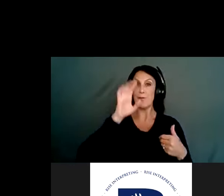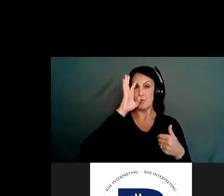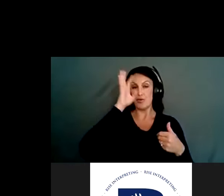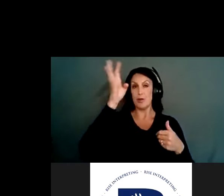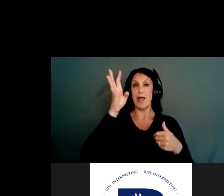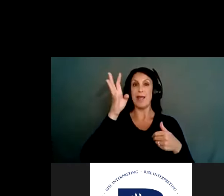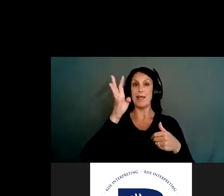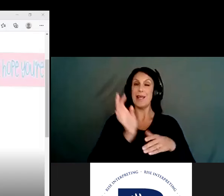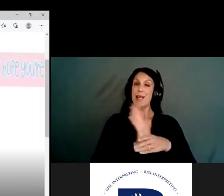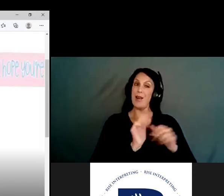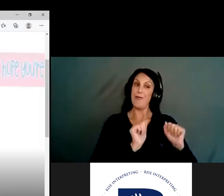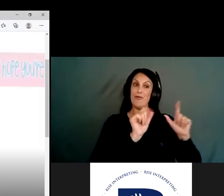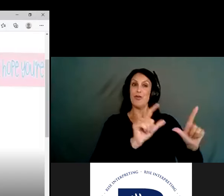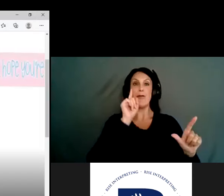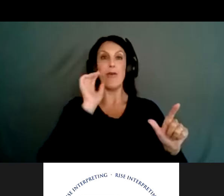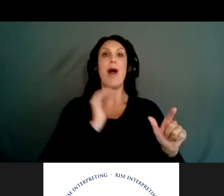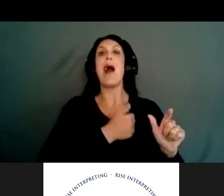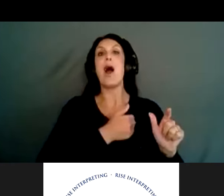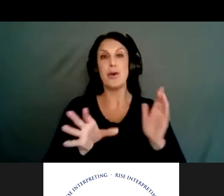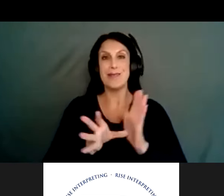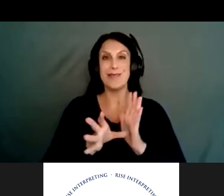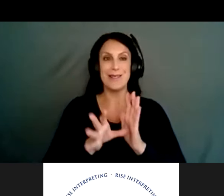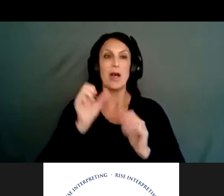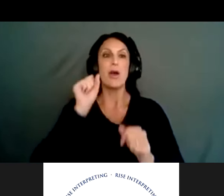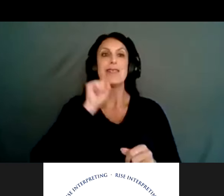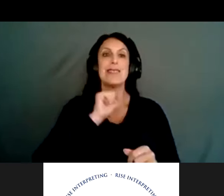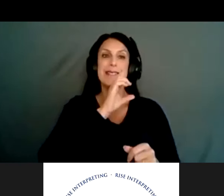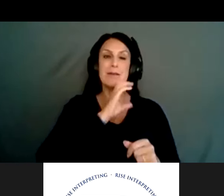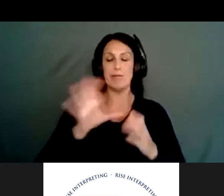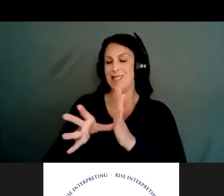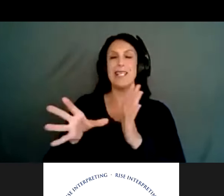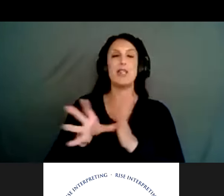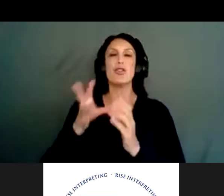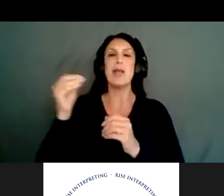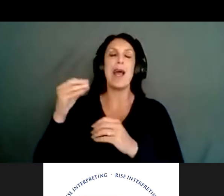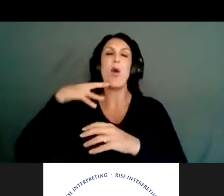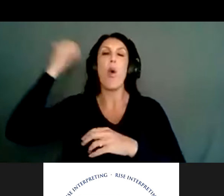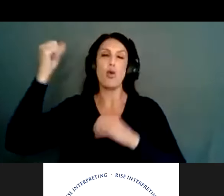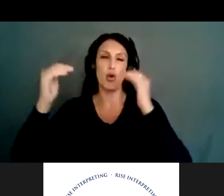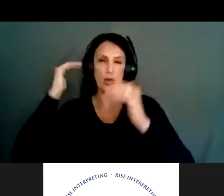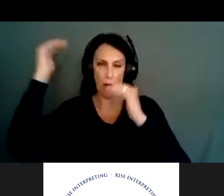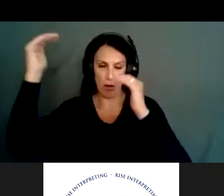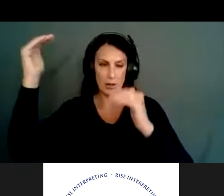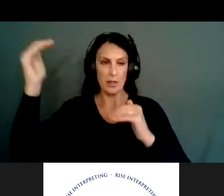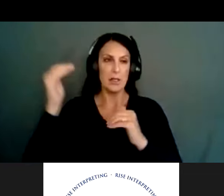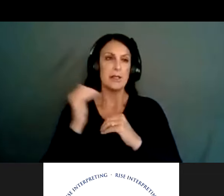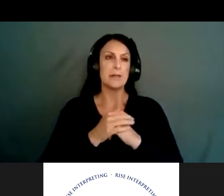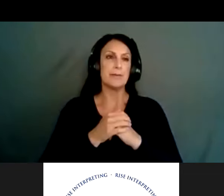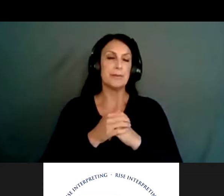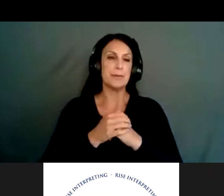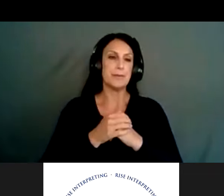for our seniors or older adults. These would be circulated at, uh, not only, um,